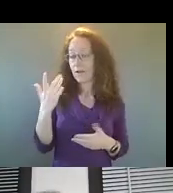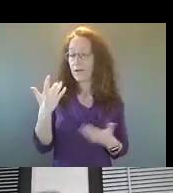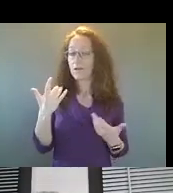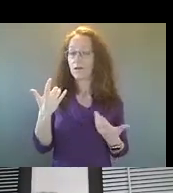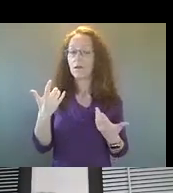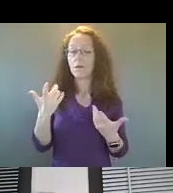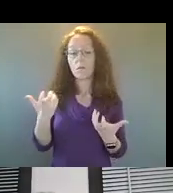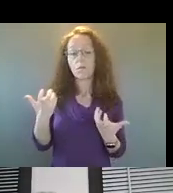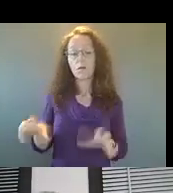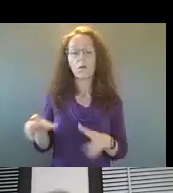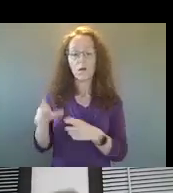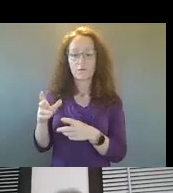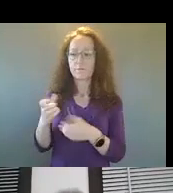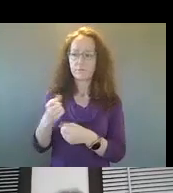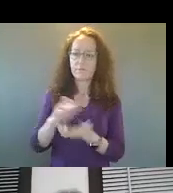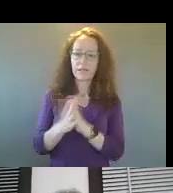and addiction. Thank you.